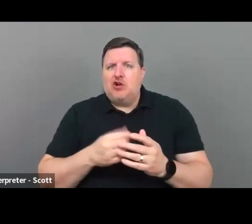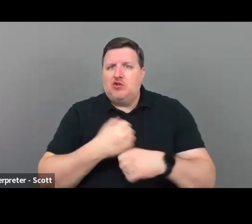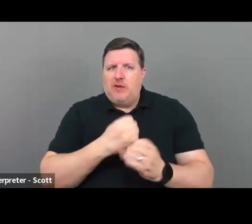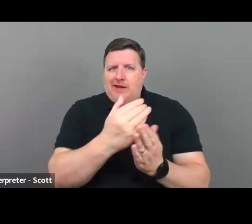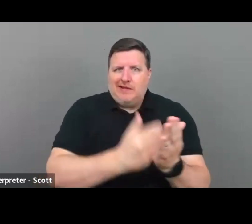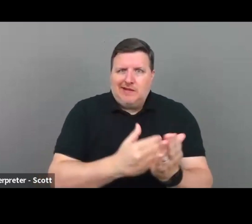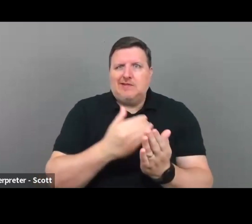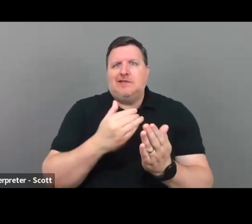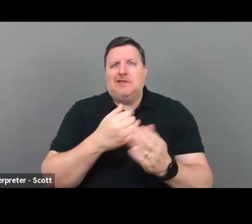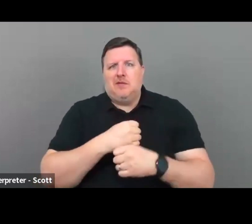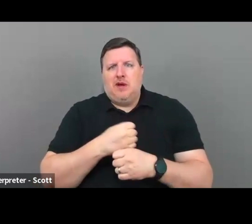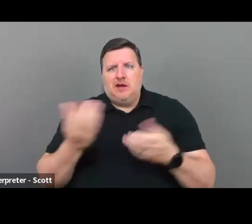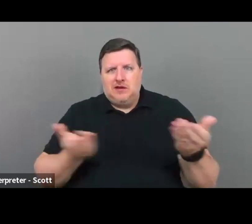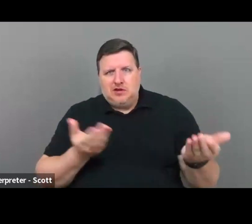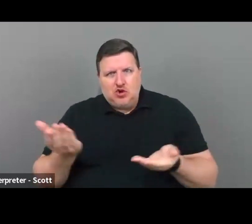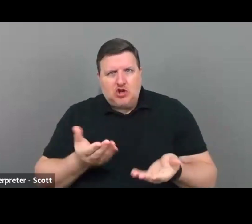introductions.